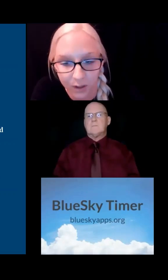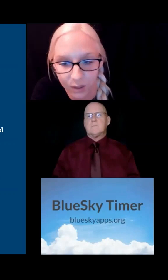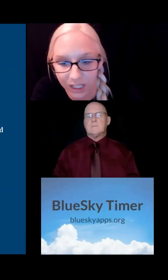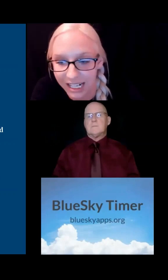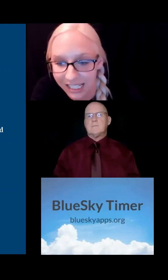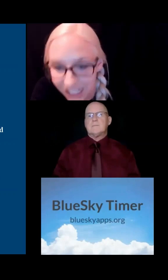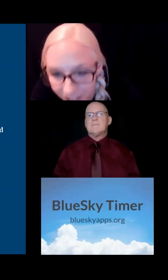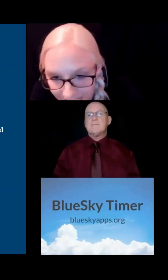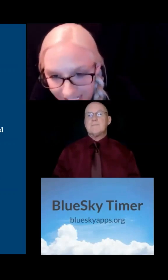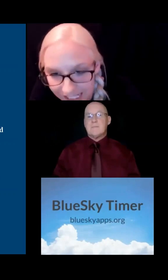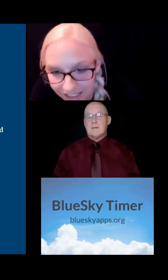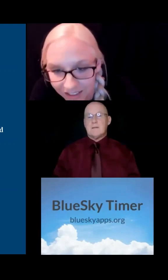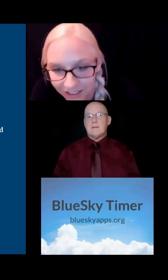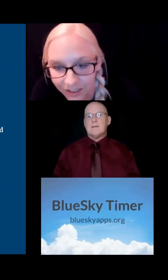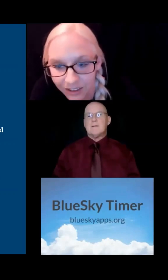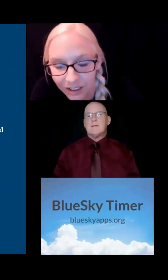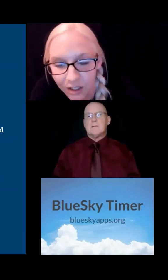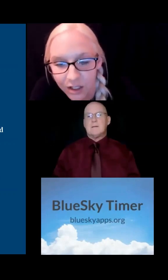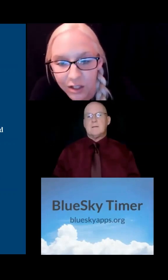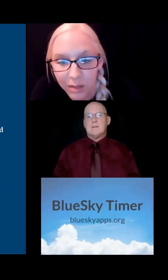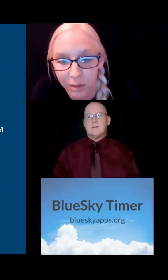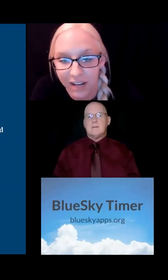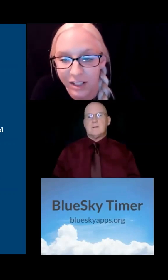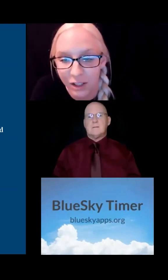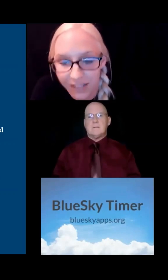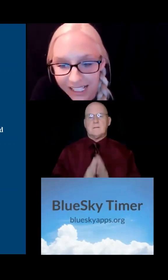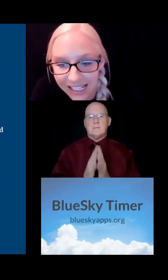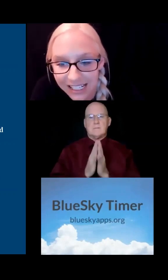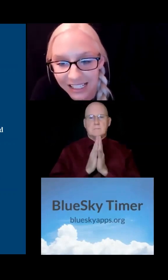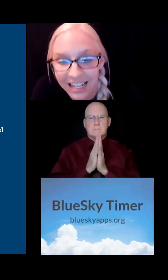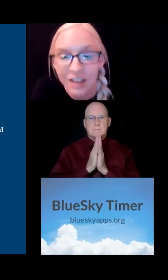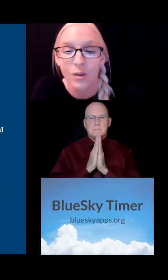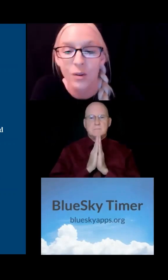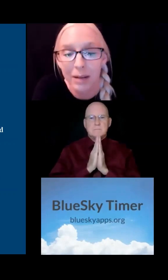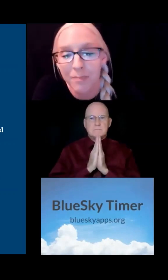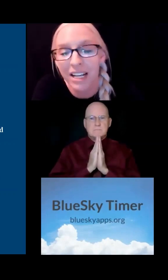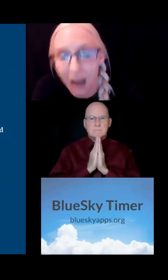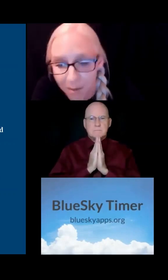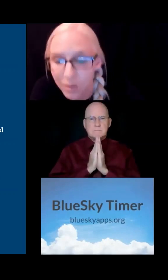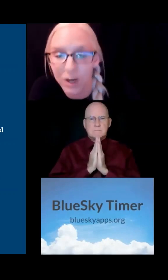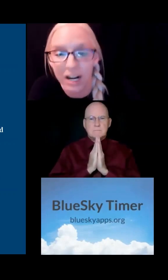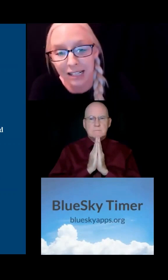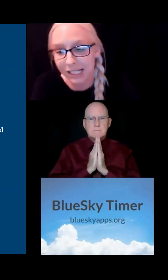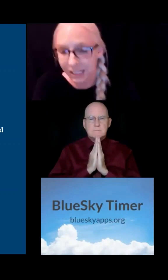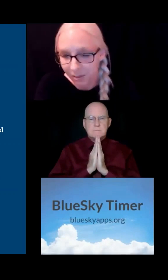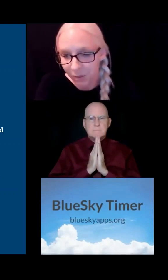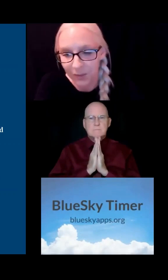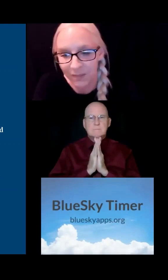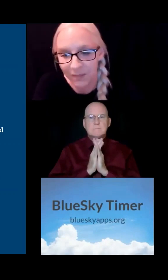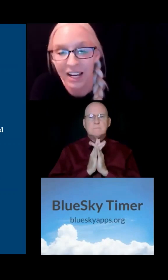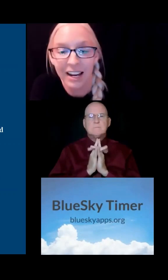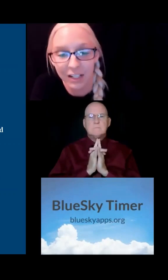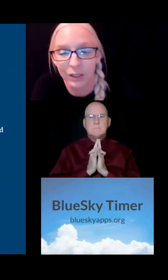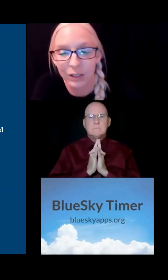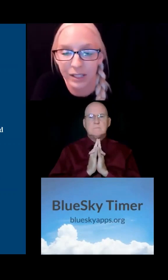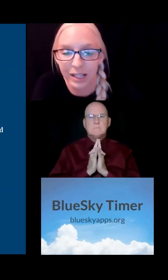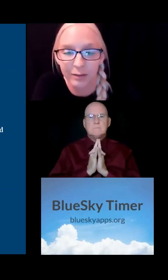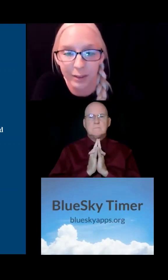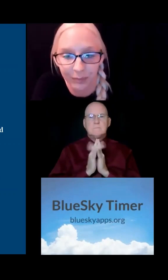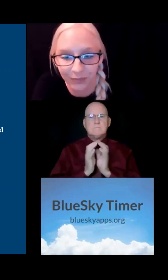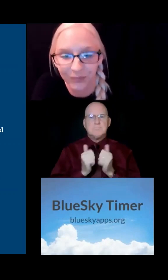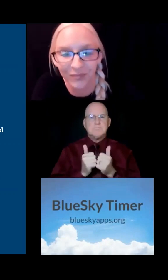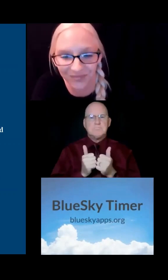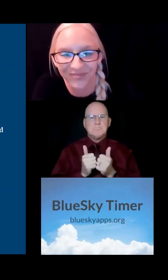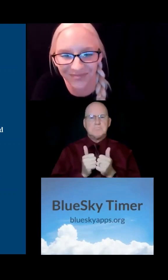work with different organizations to provide services so they can become more accessible and inclusive.